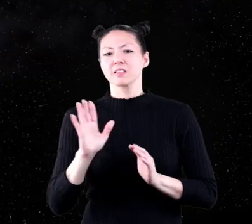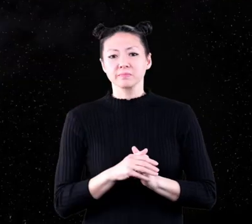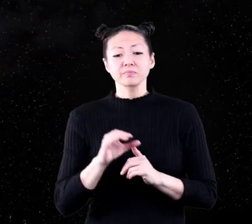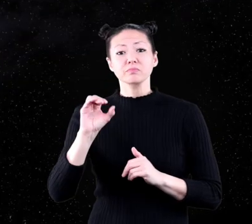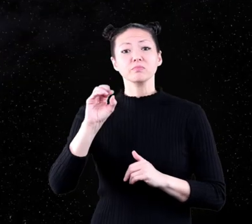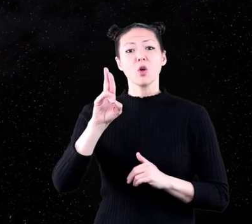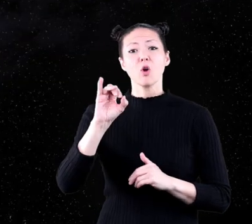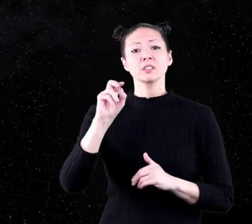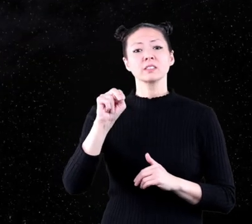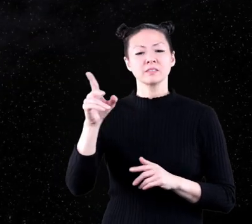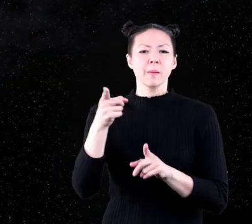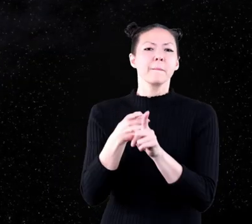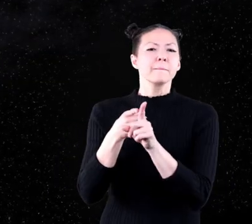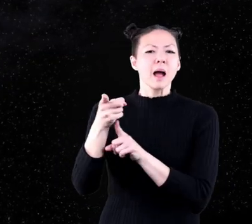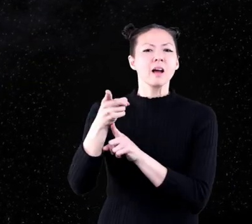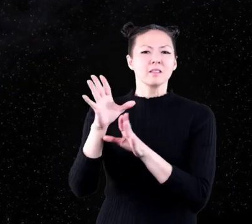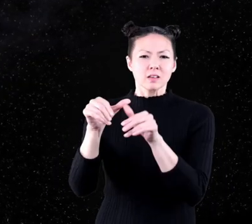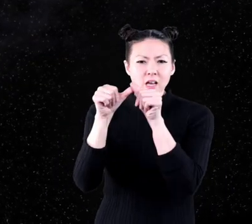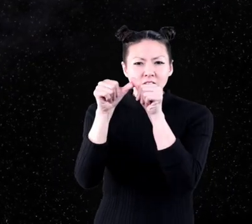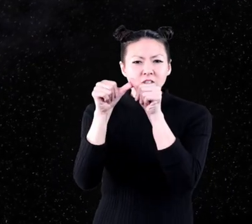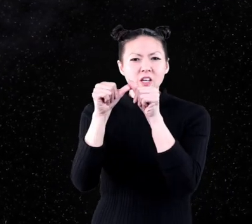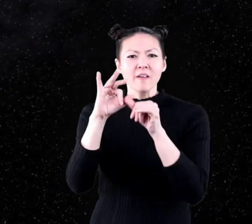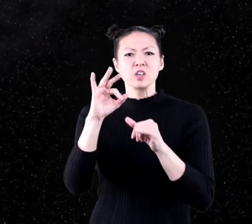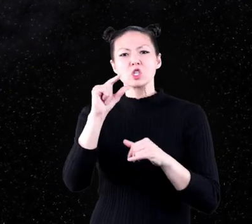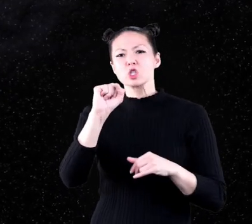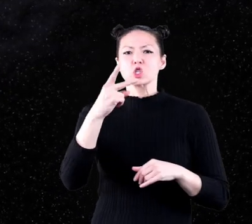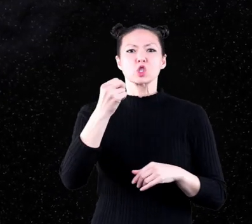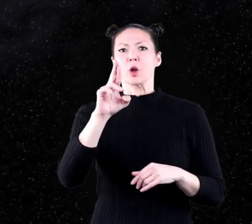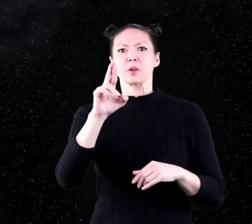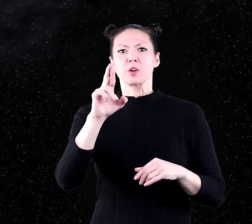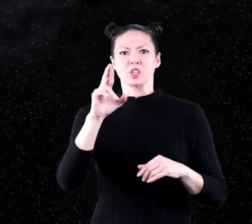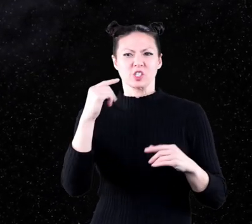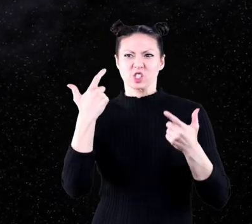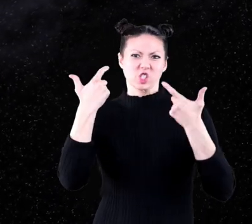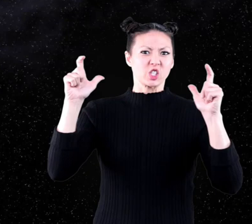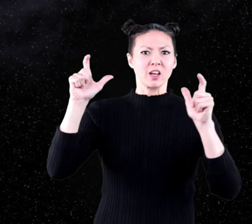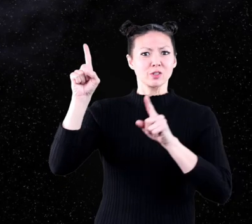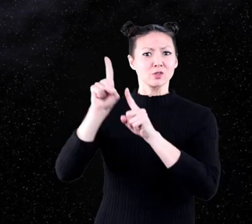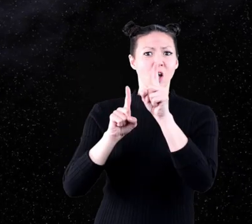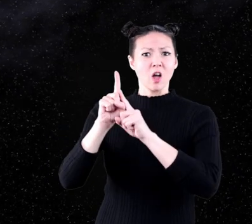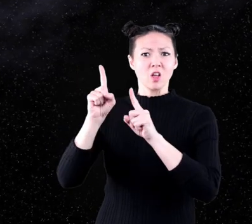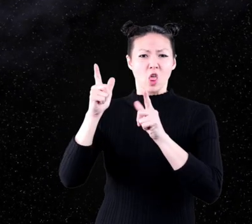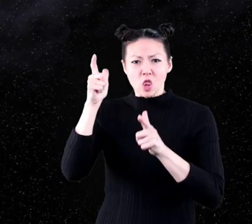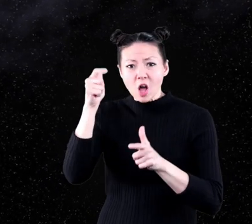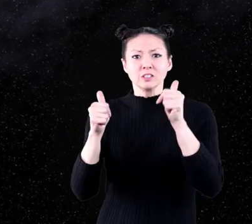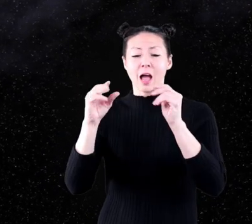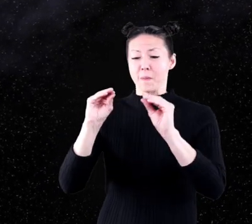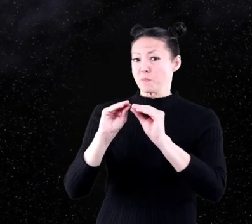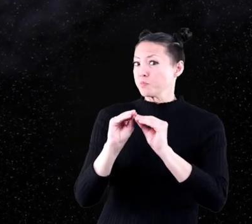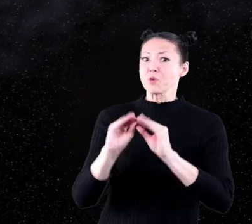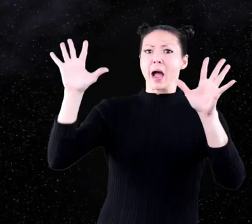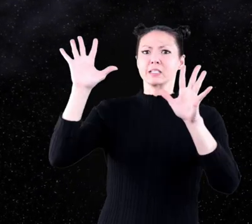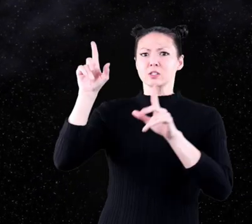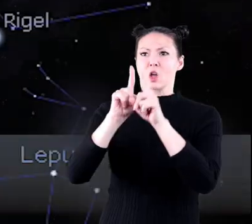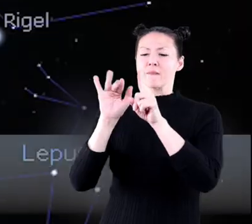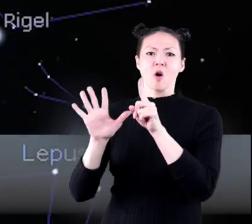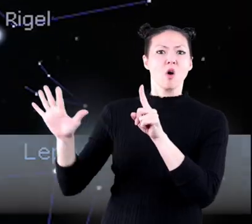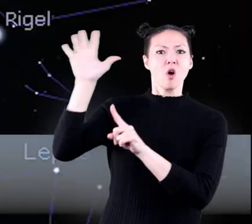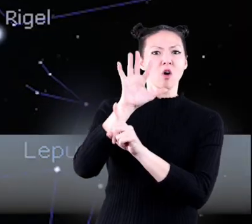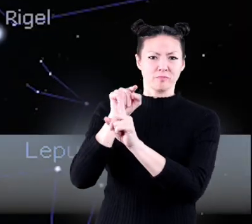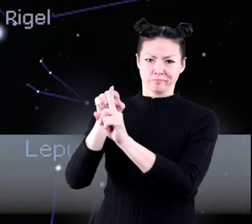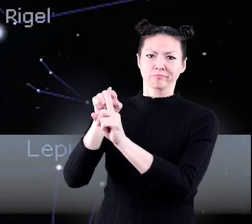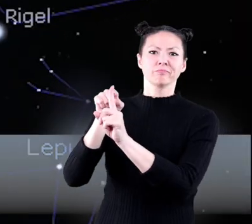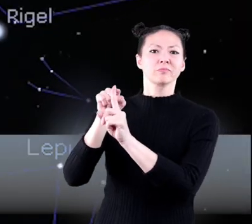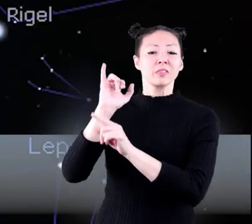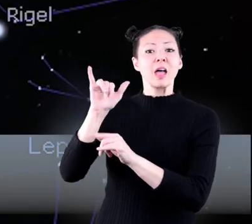Orion mainly consists of supergiant stars, which are the largest and brightest stars. Three